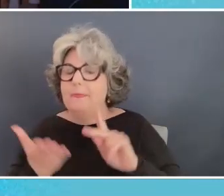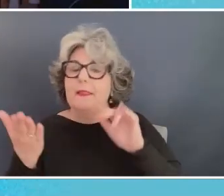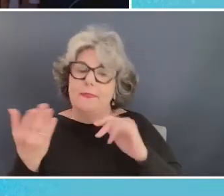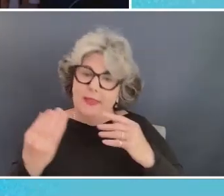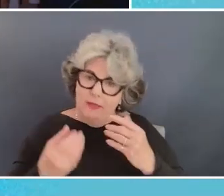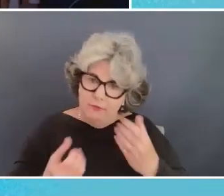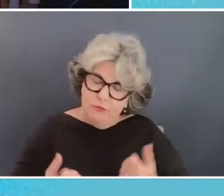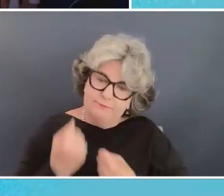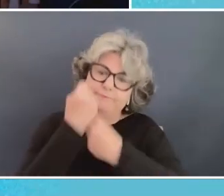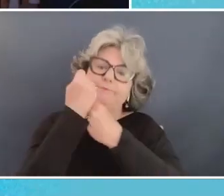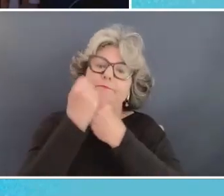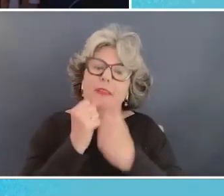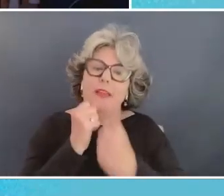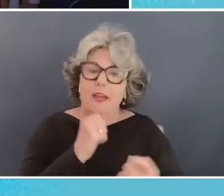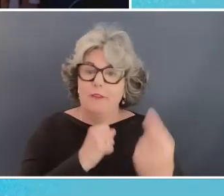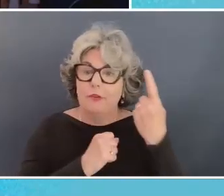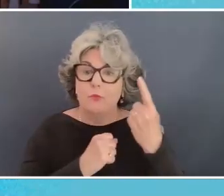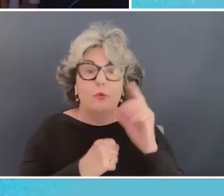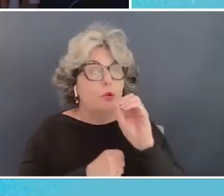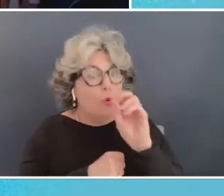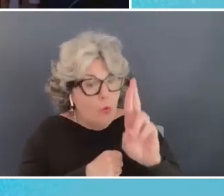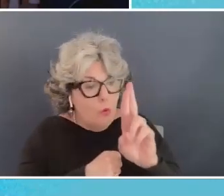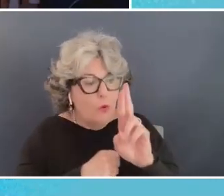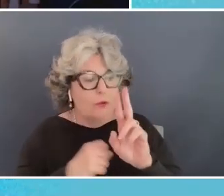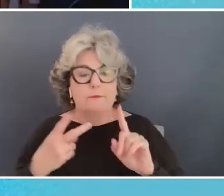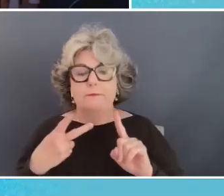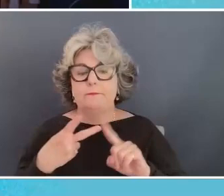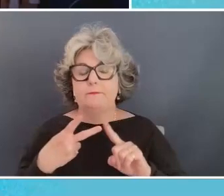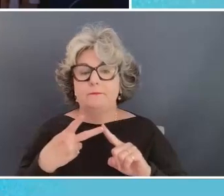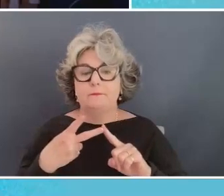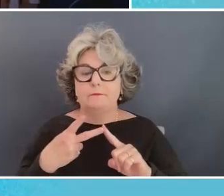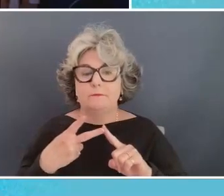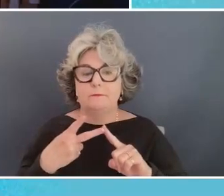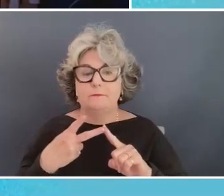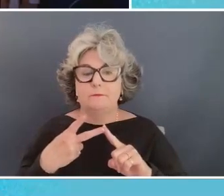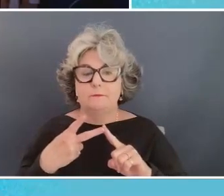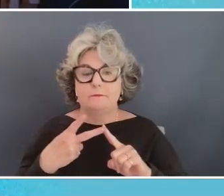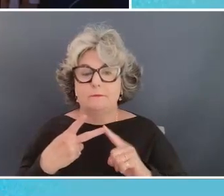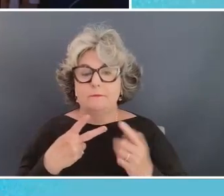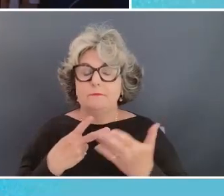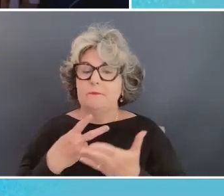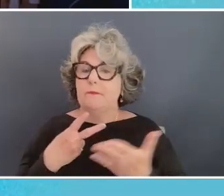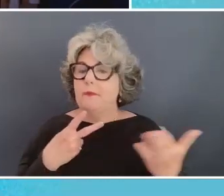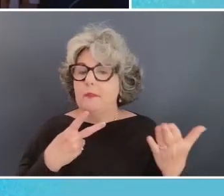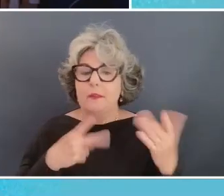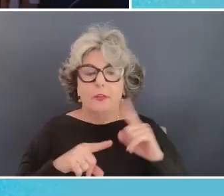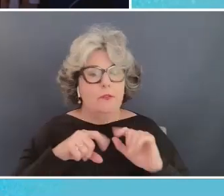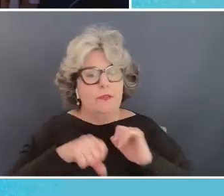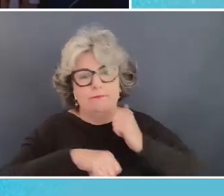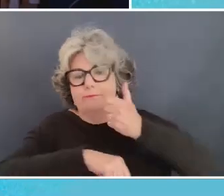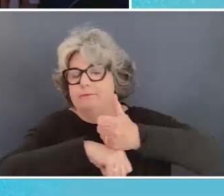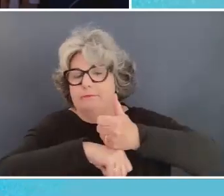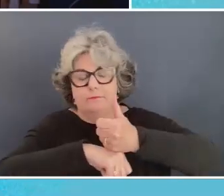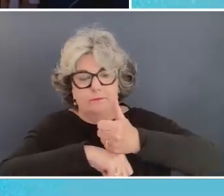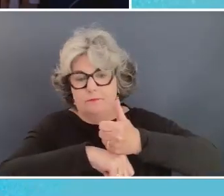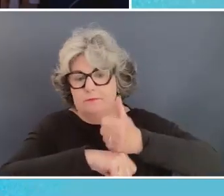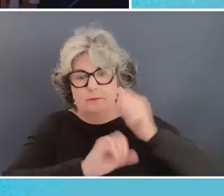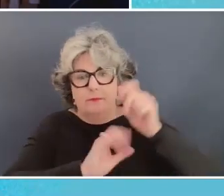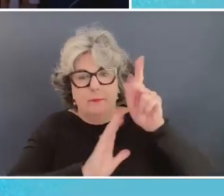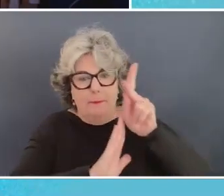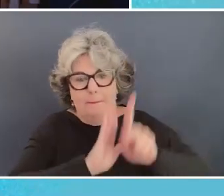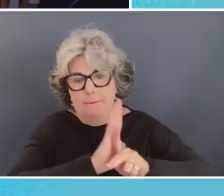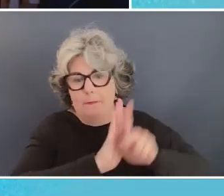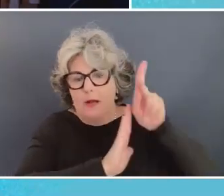everyone or uh you you can't put in place you can't put in policies